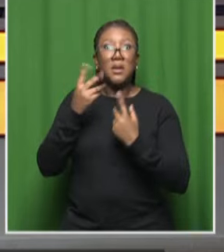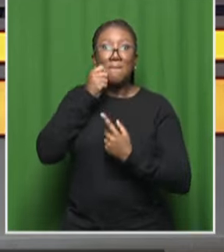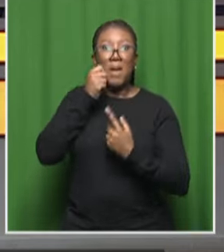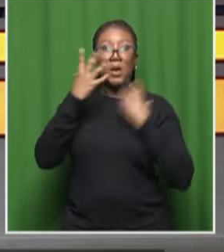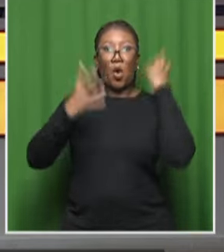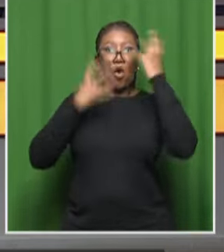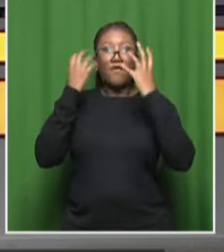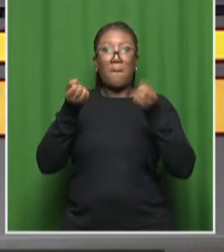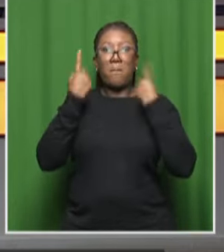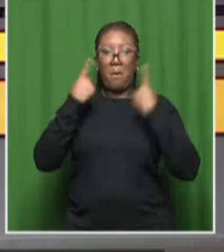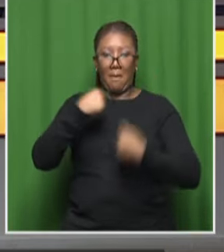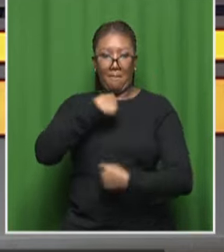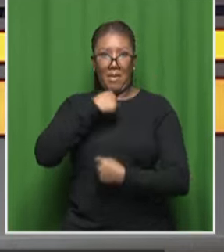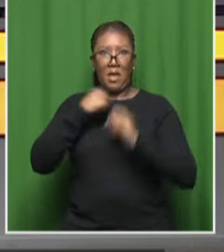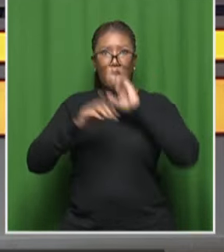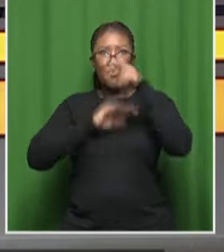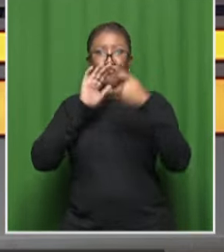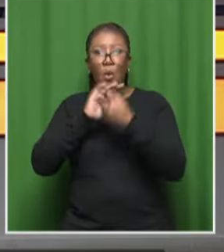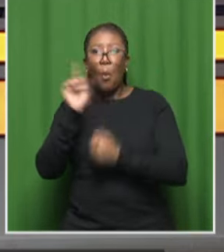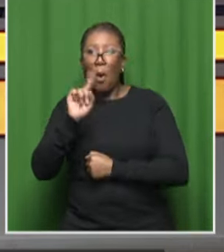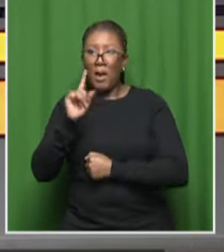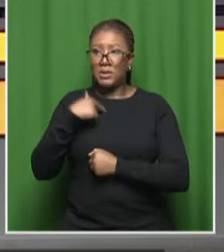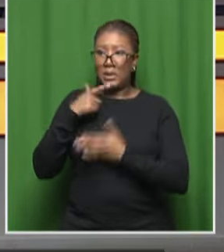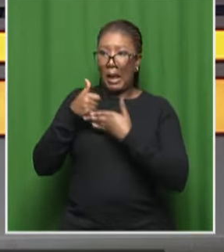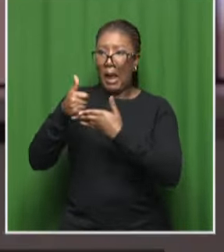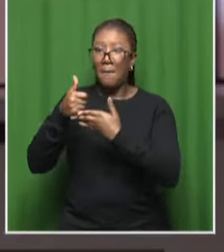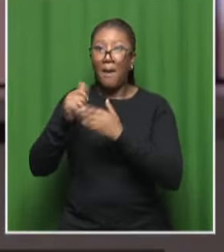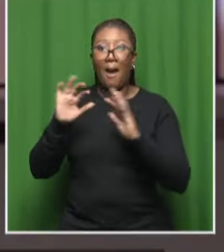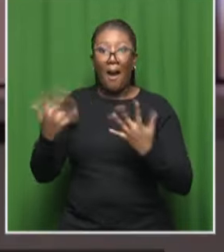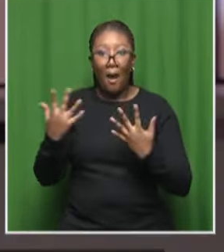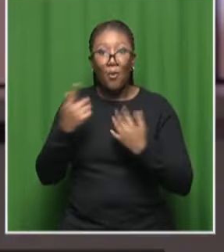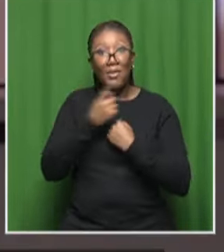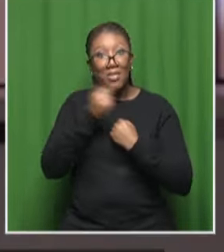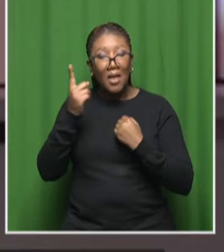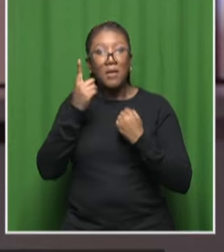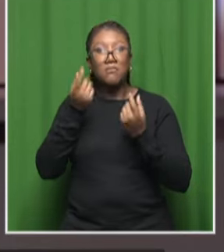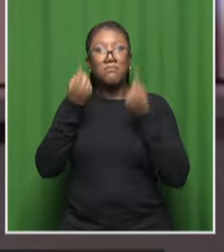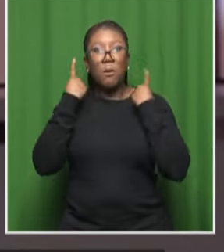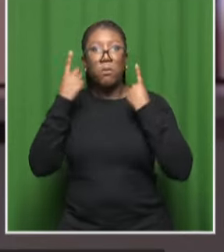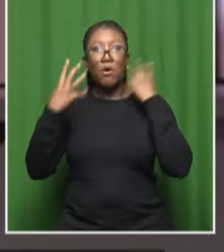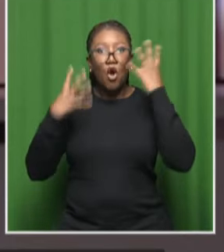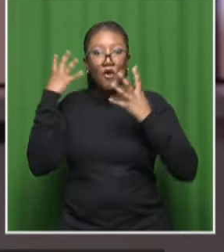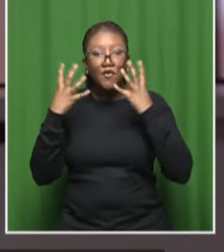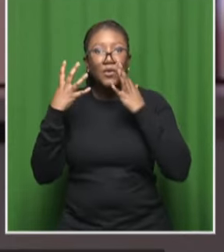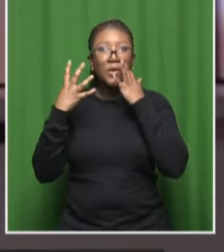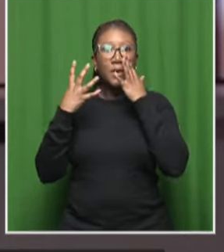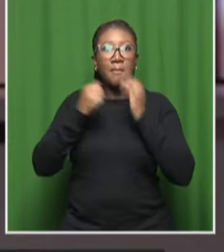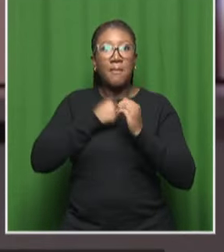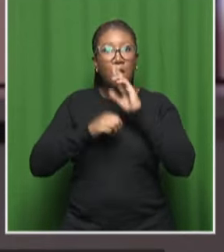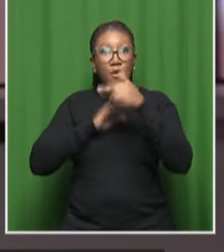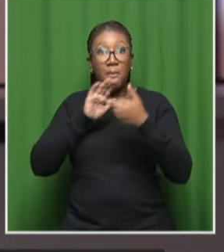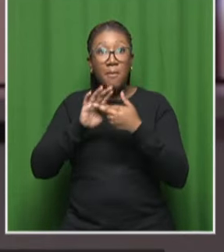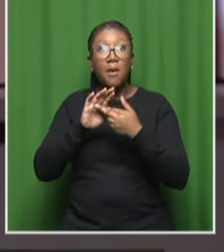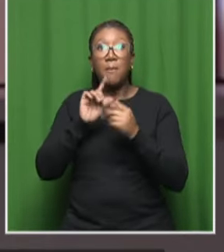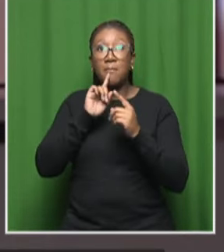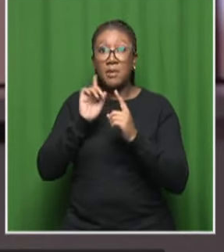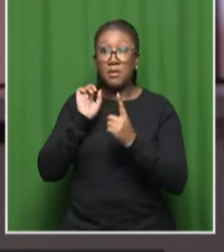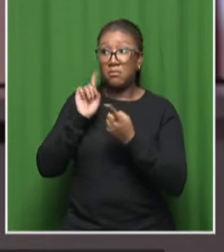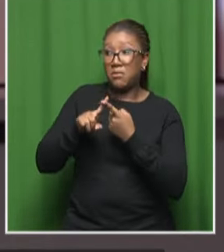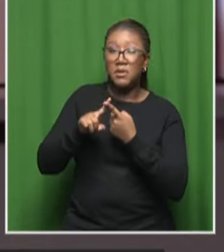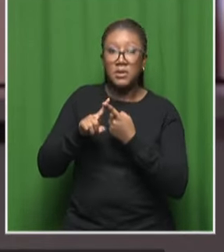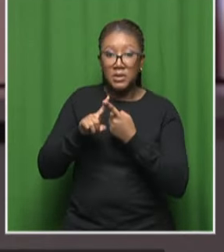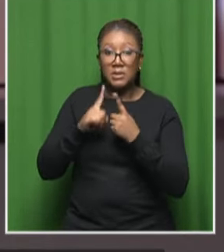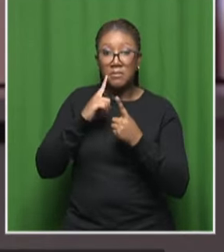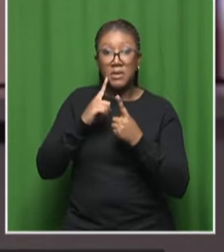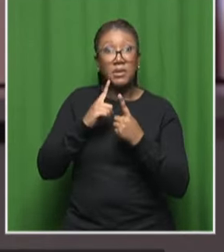am i where do i still fit into society today and and they're confused you know ever since um 94 gen well not just